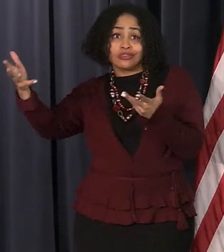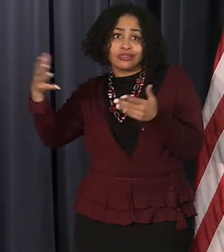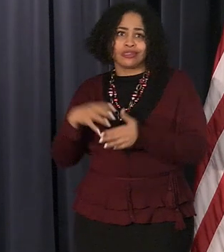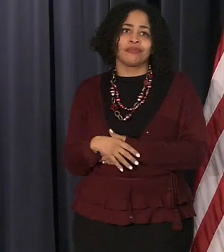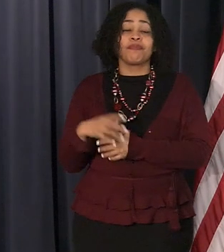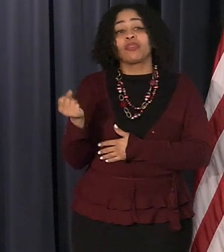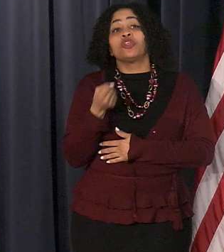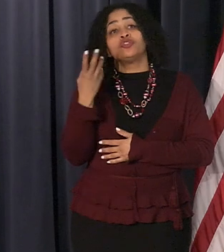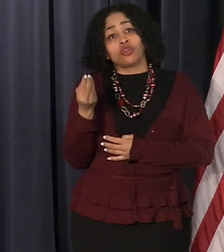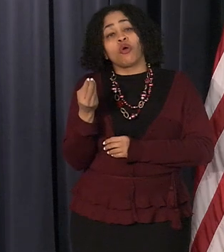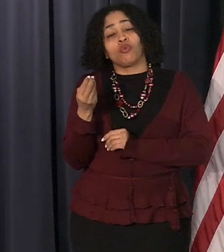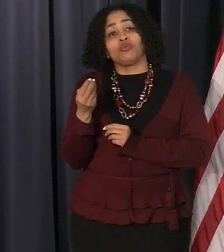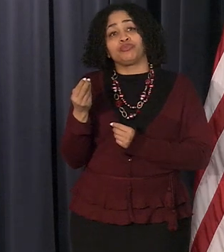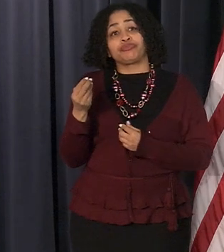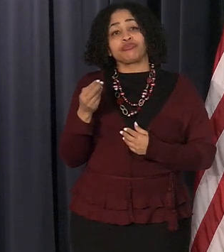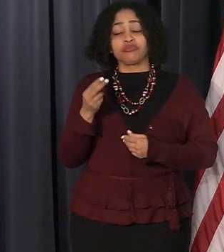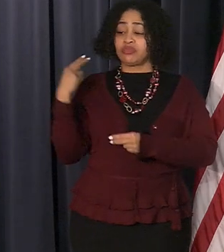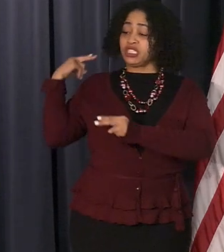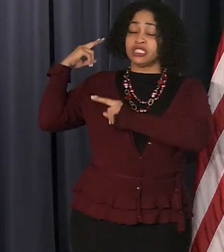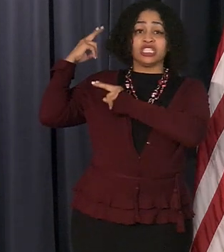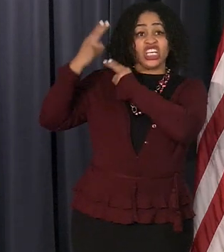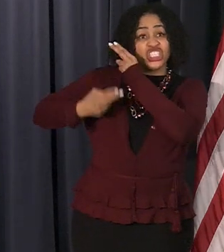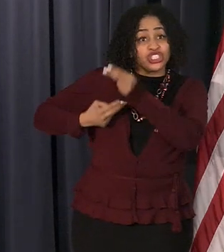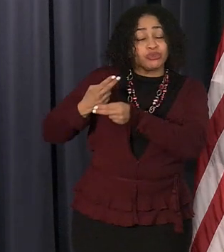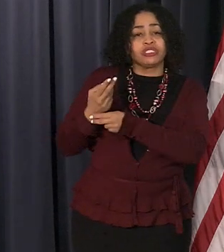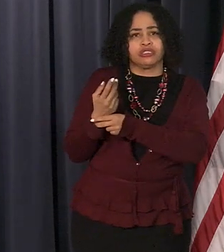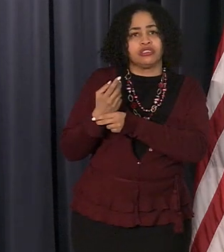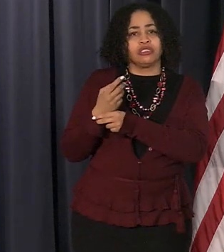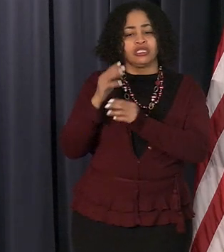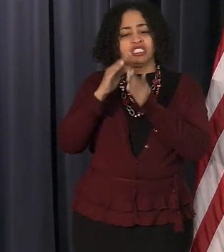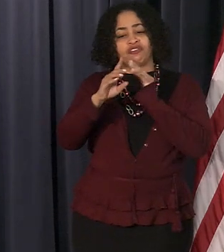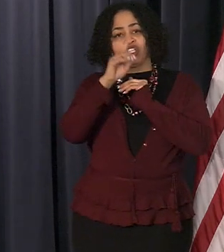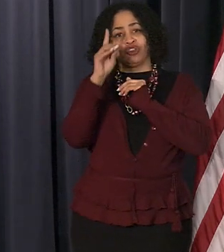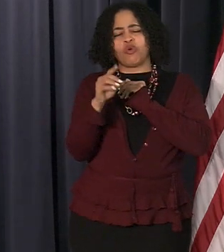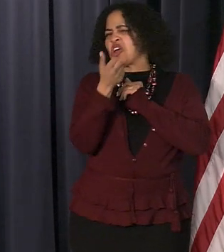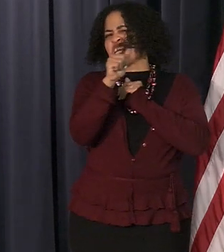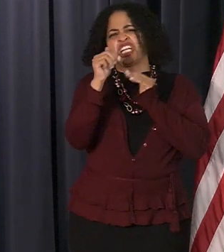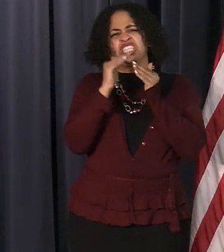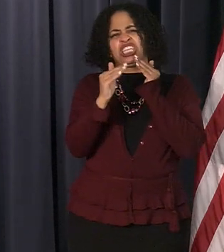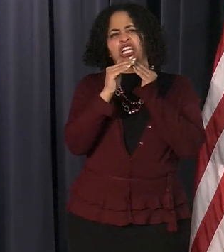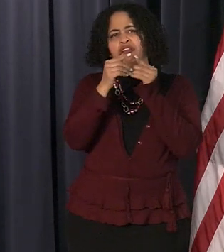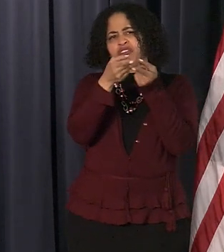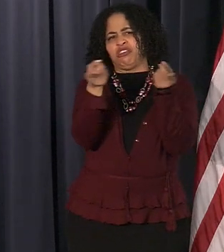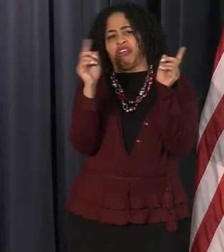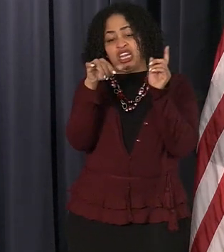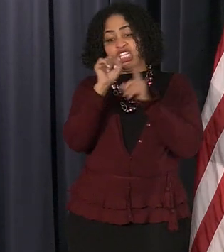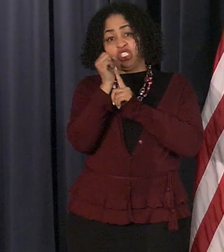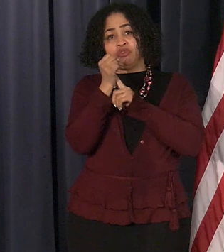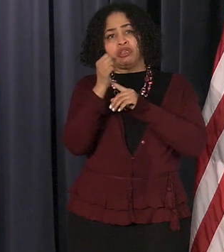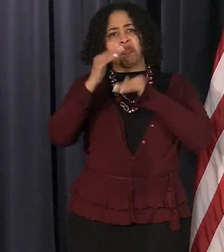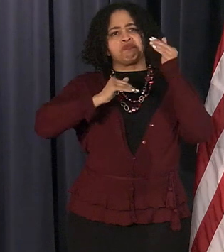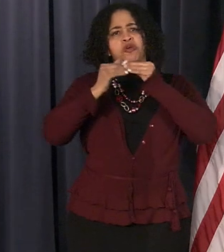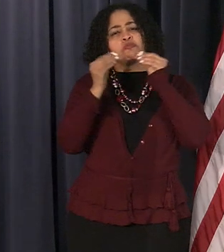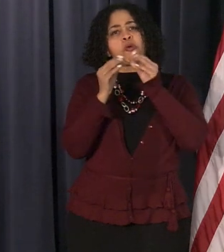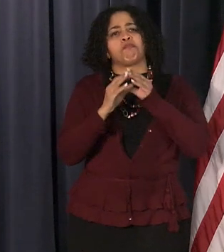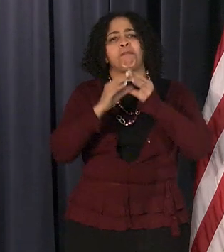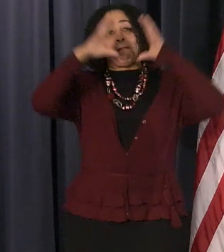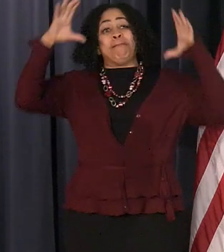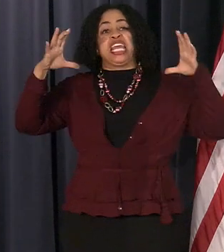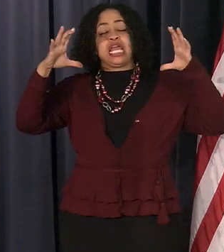and so historically what the city would have done and any city would have done in this kind of capacity is build bigger pipes